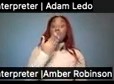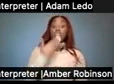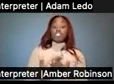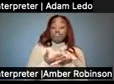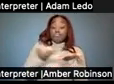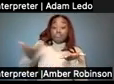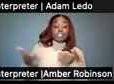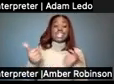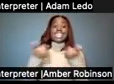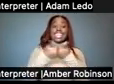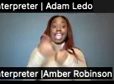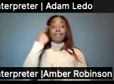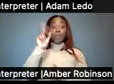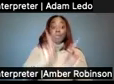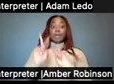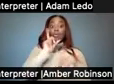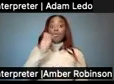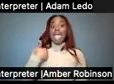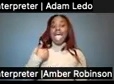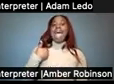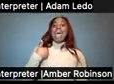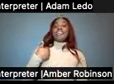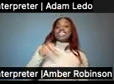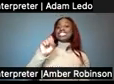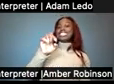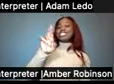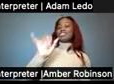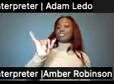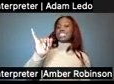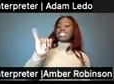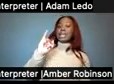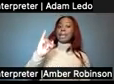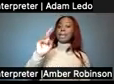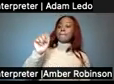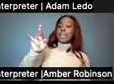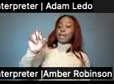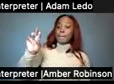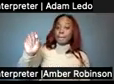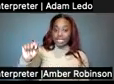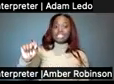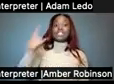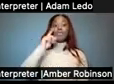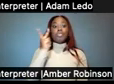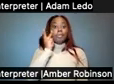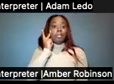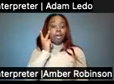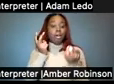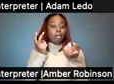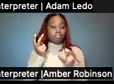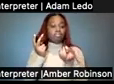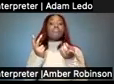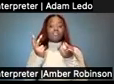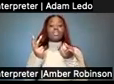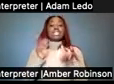called games for people with sensory impairments. This is through the American printing house for the blind. And it's